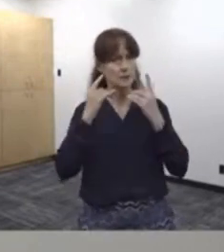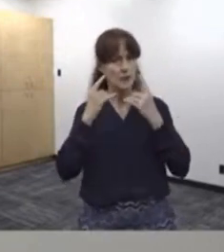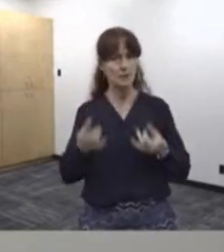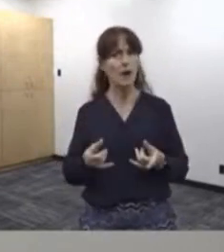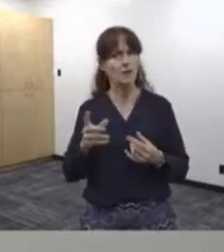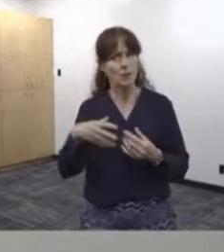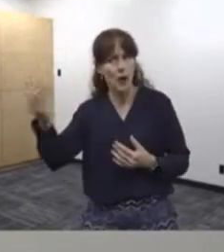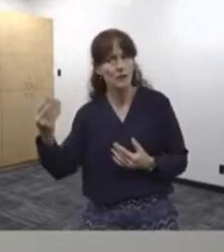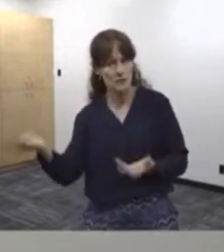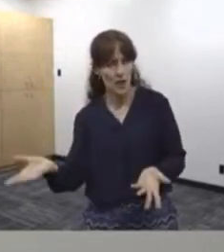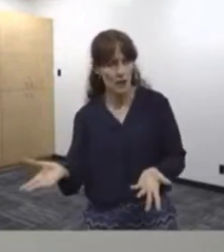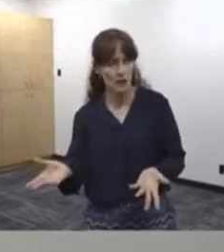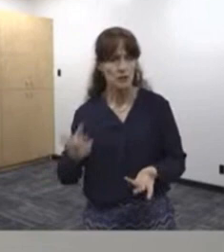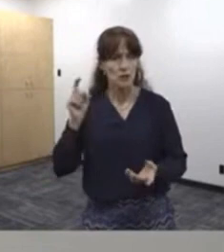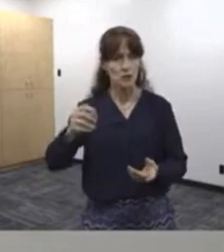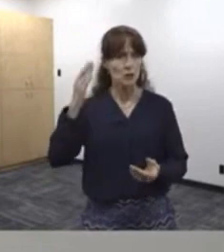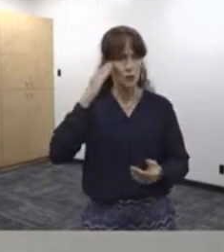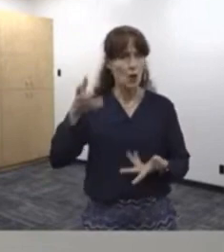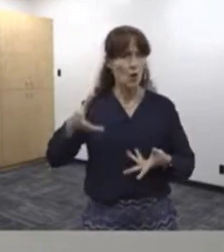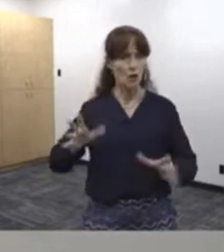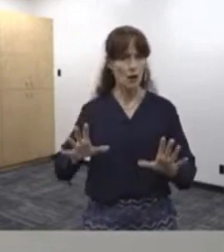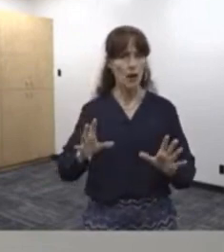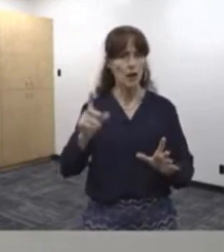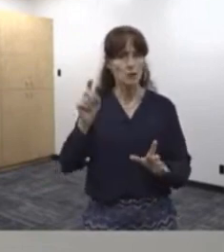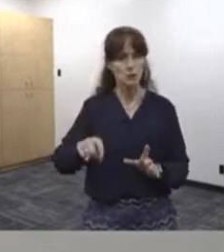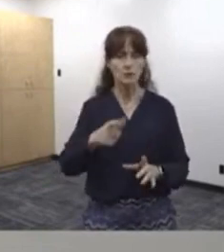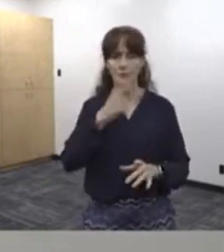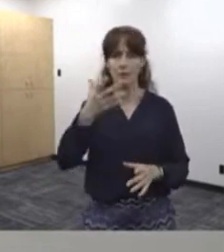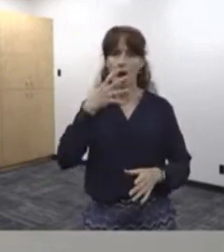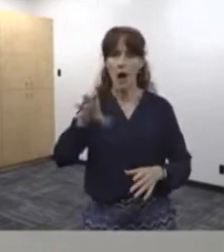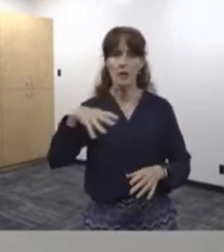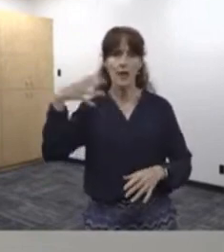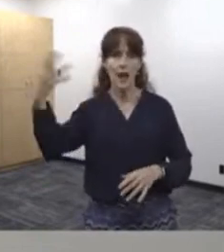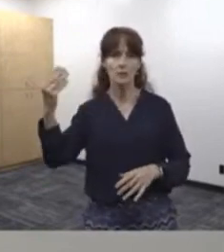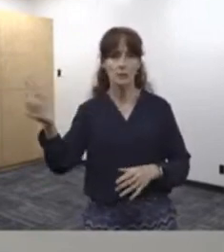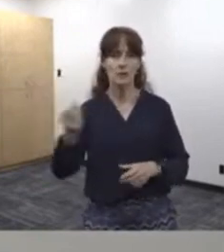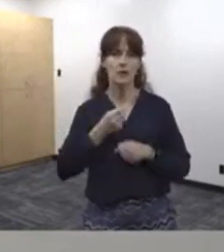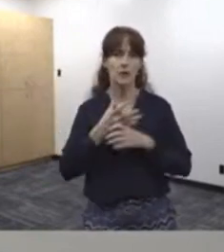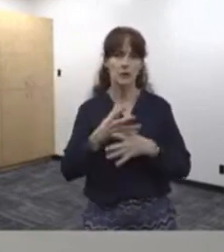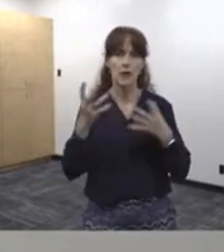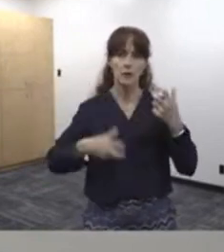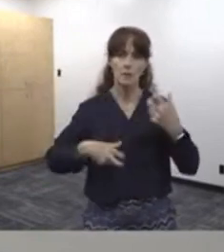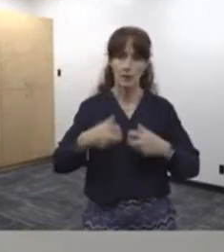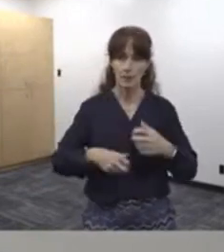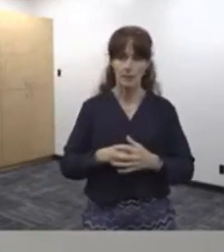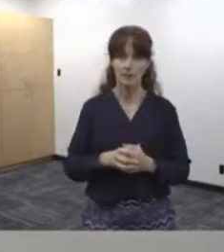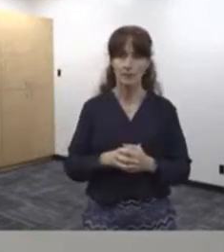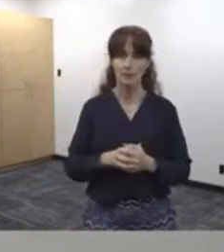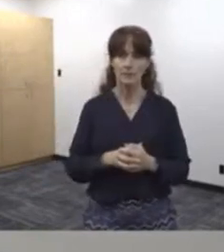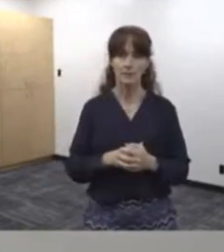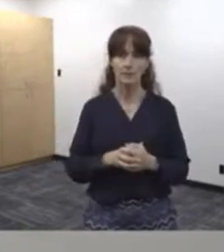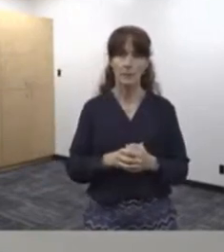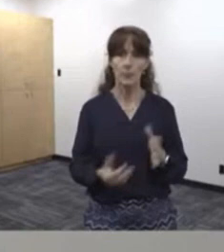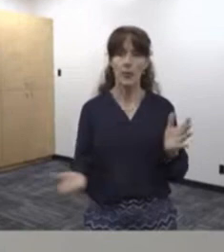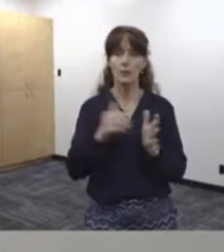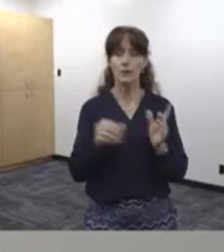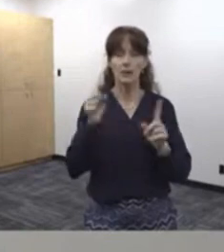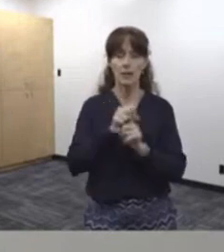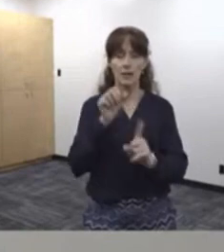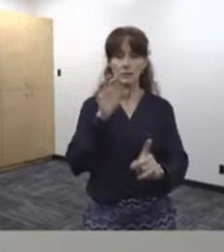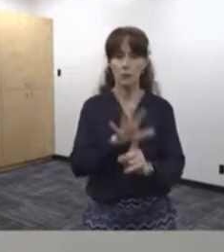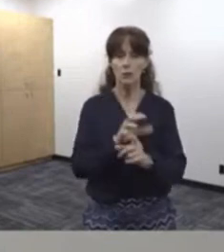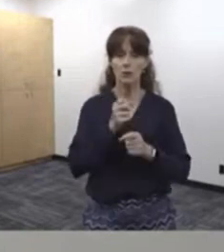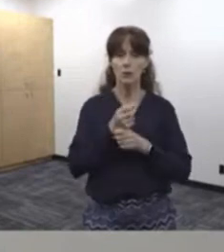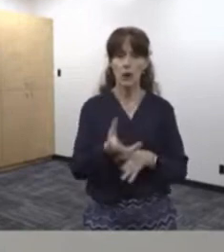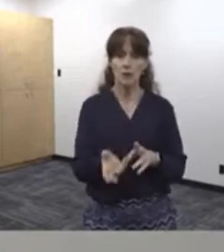them off when they're outside. And they should know that as well, because it's hot outside. And this can cause a lot of problems. So in a repeated exposure can